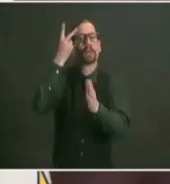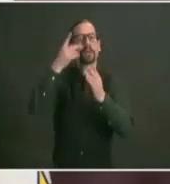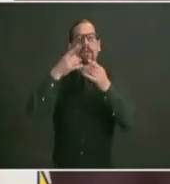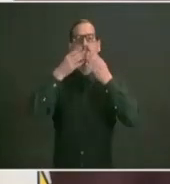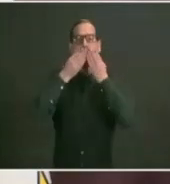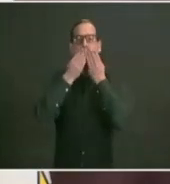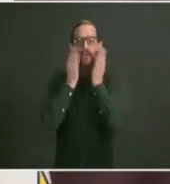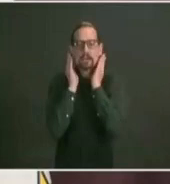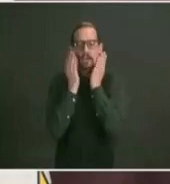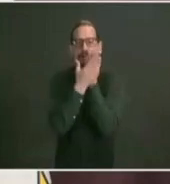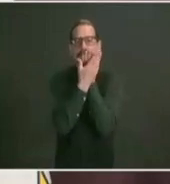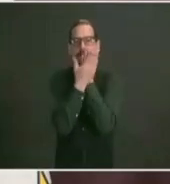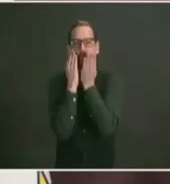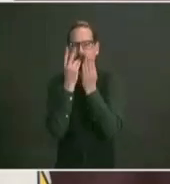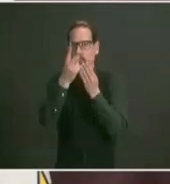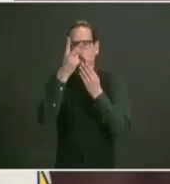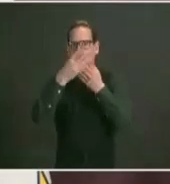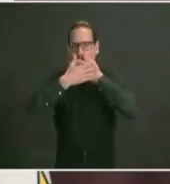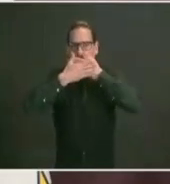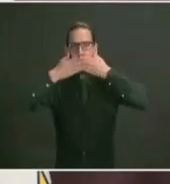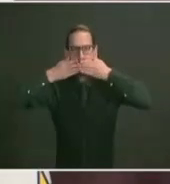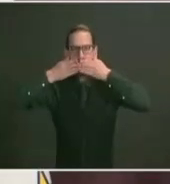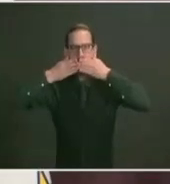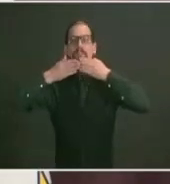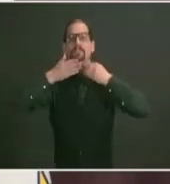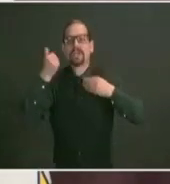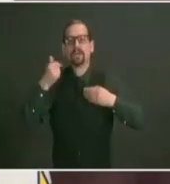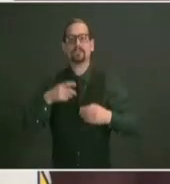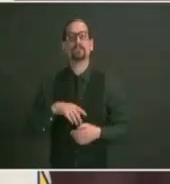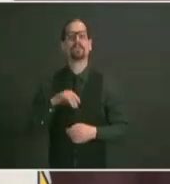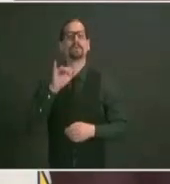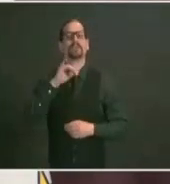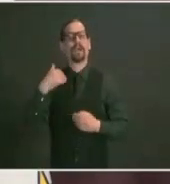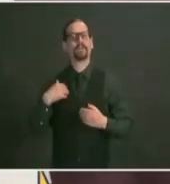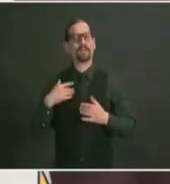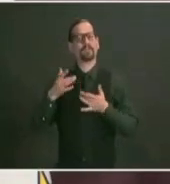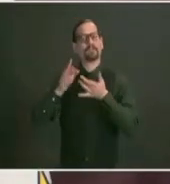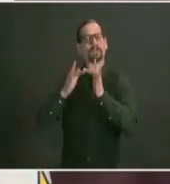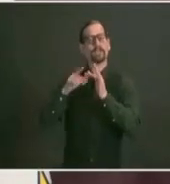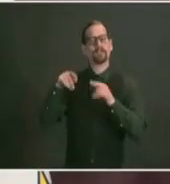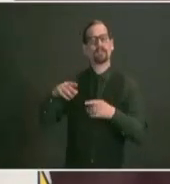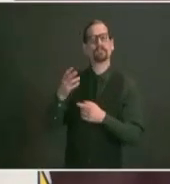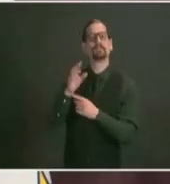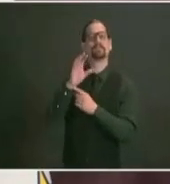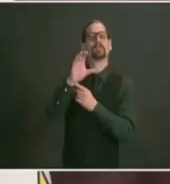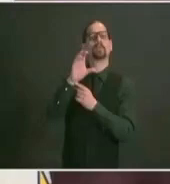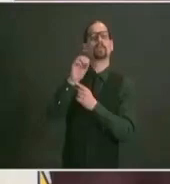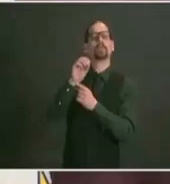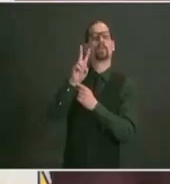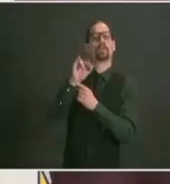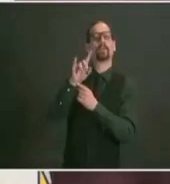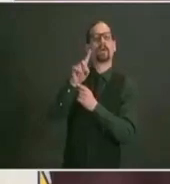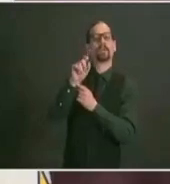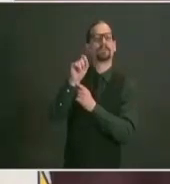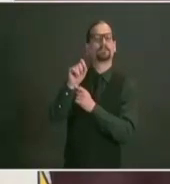go to covid.ri.gov and click on covid 19 prevention